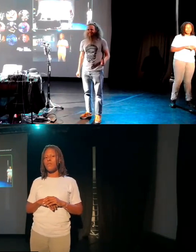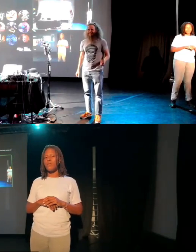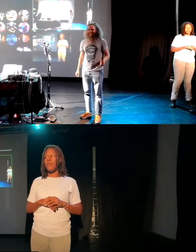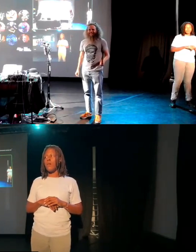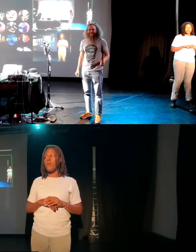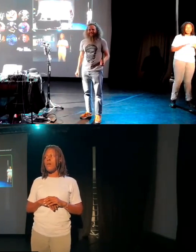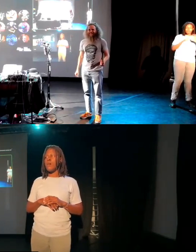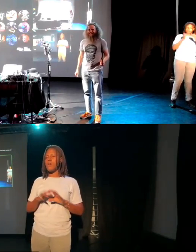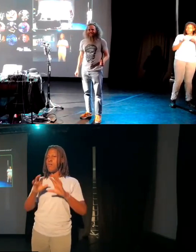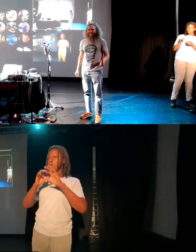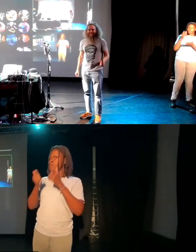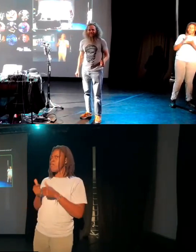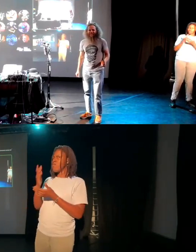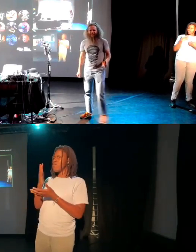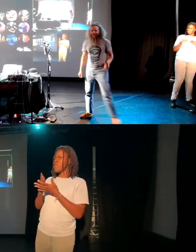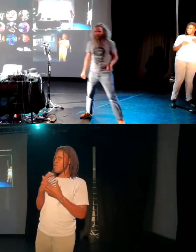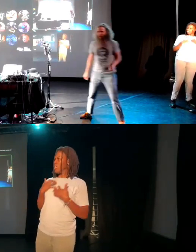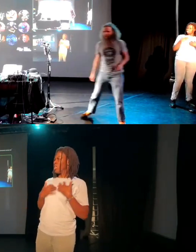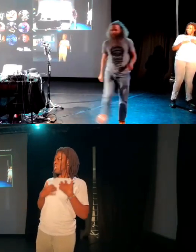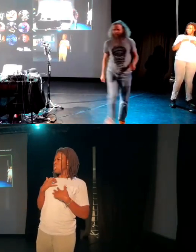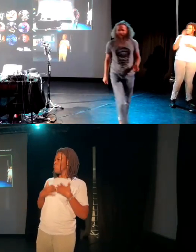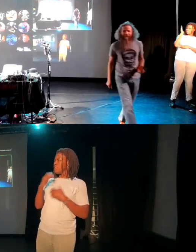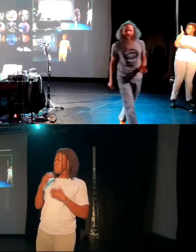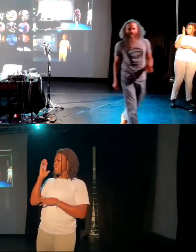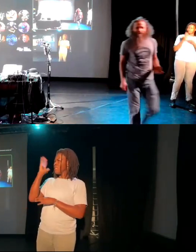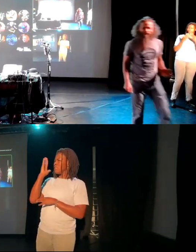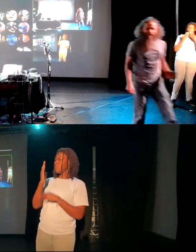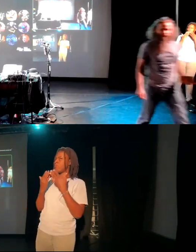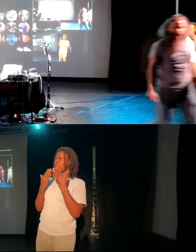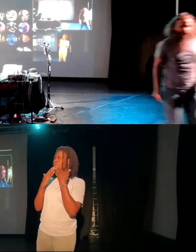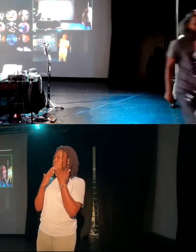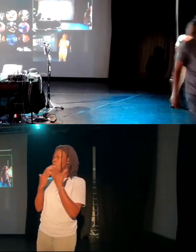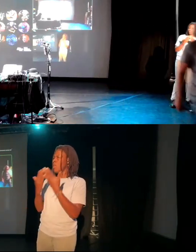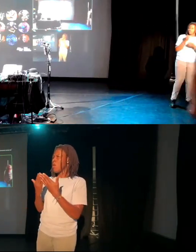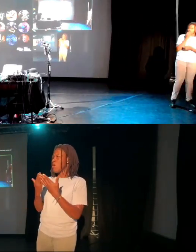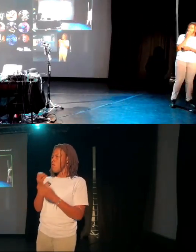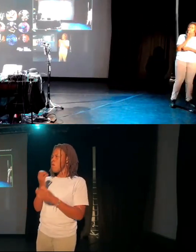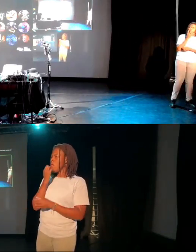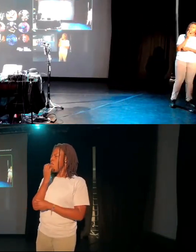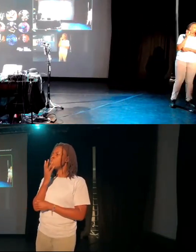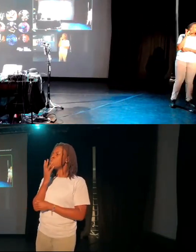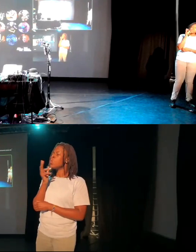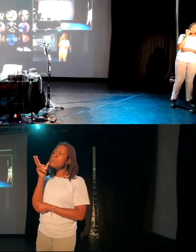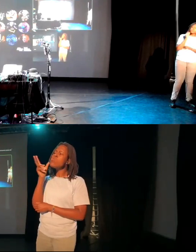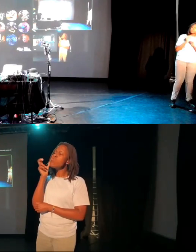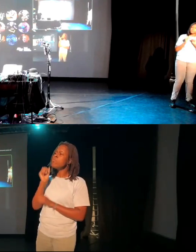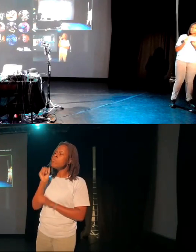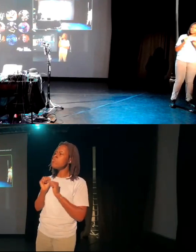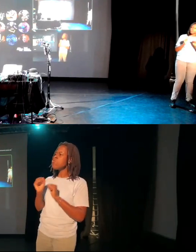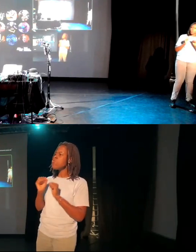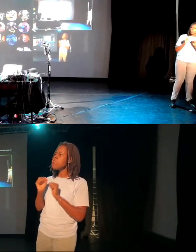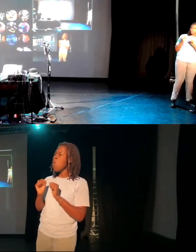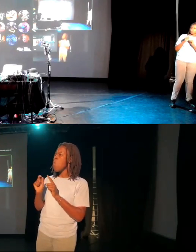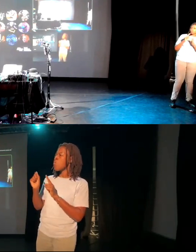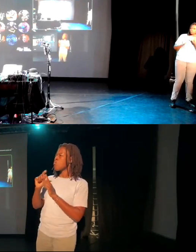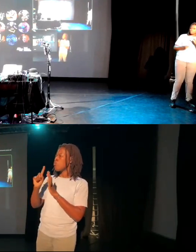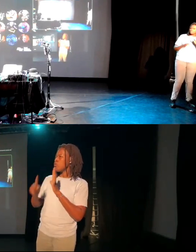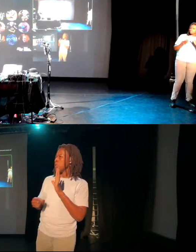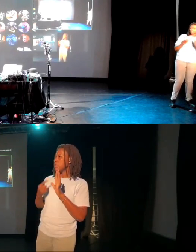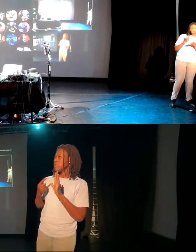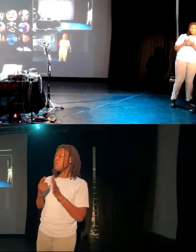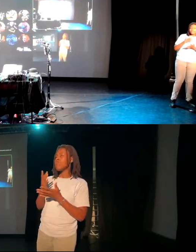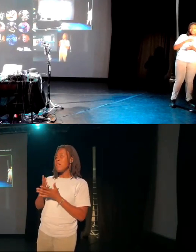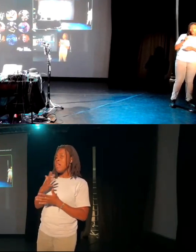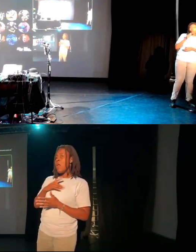Hello, that was really interesting. Thank you so much. It's great to hear about your work. And I really liked your